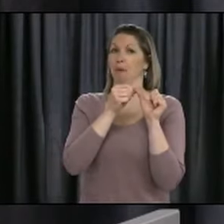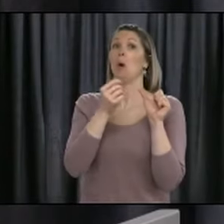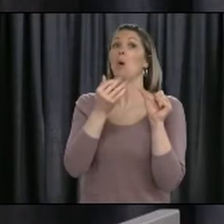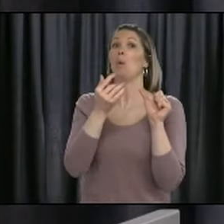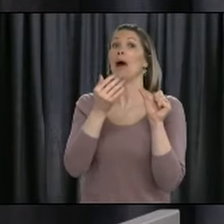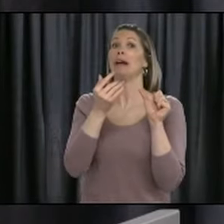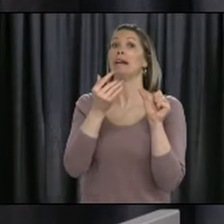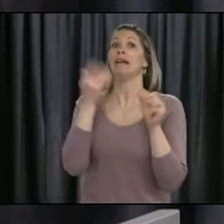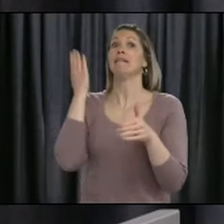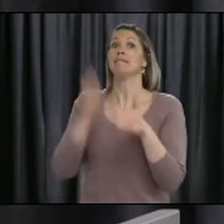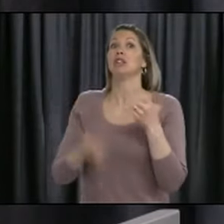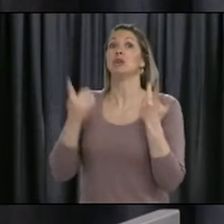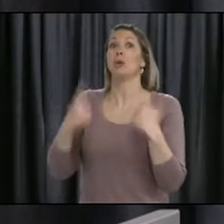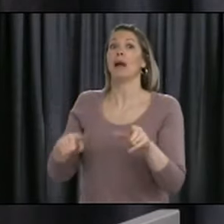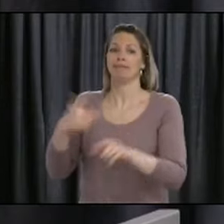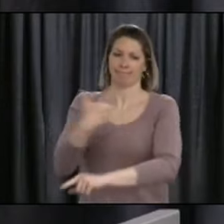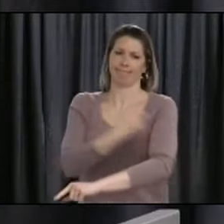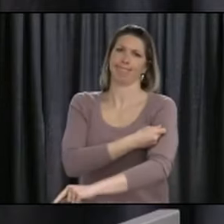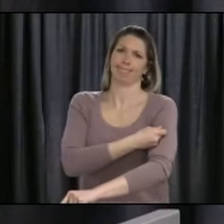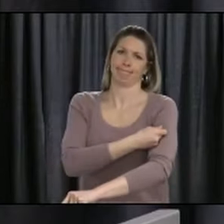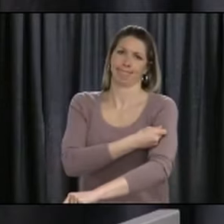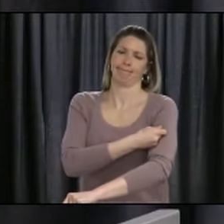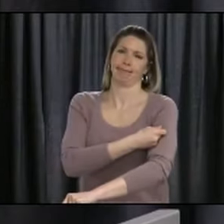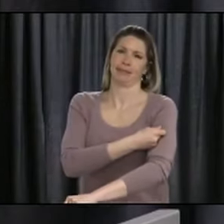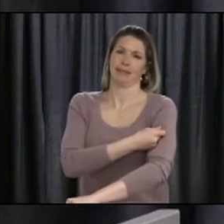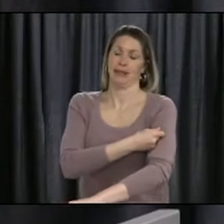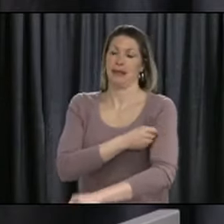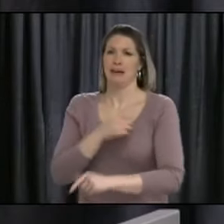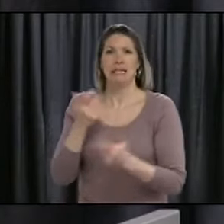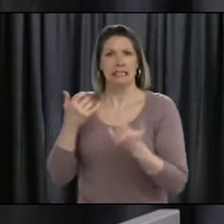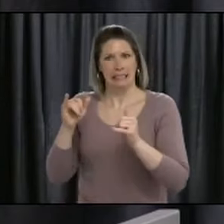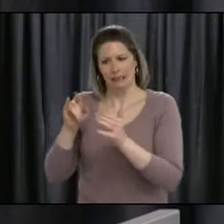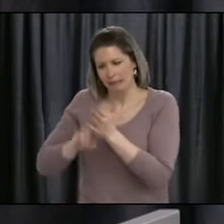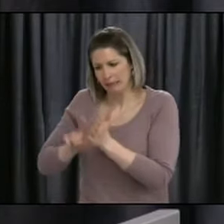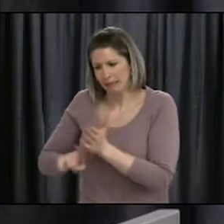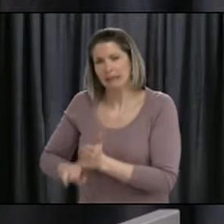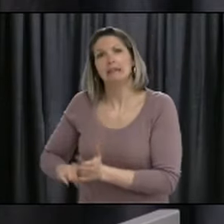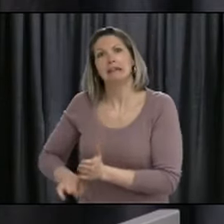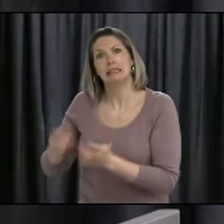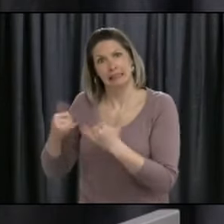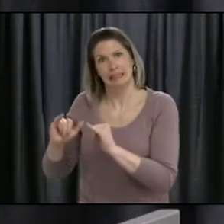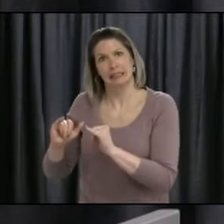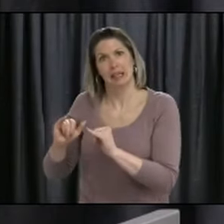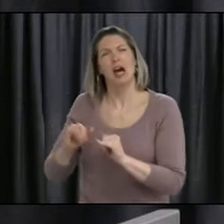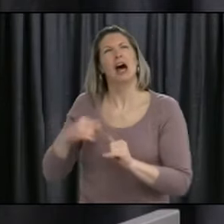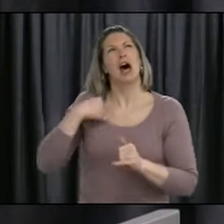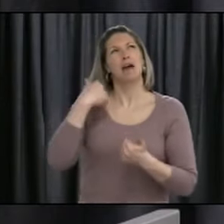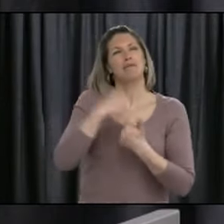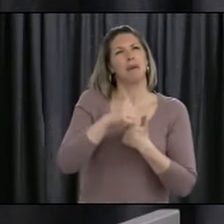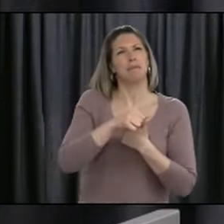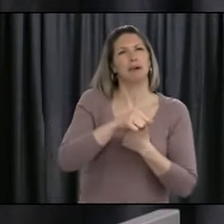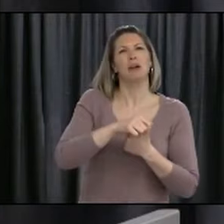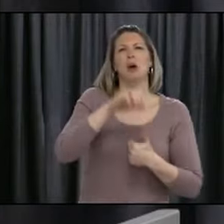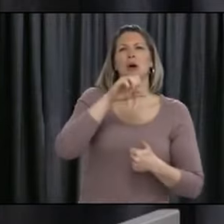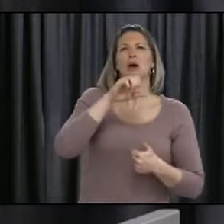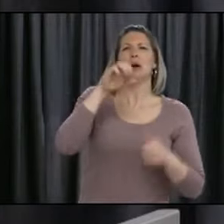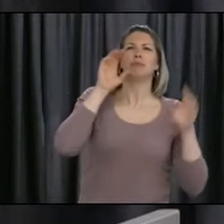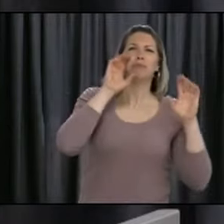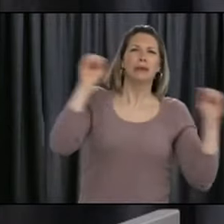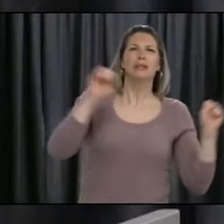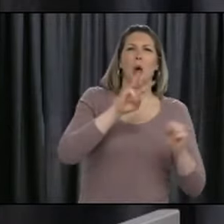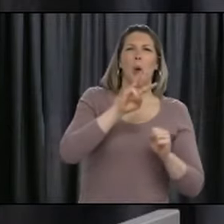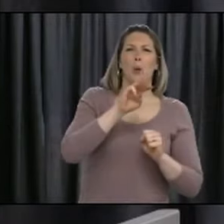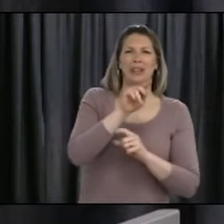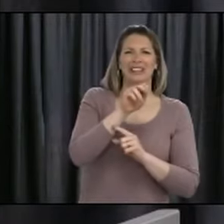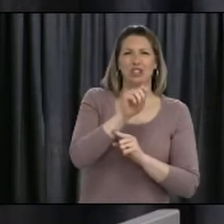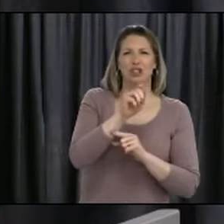treatment can be found. I'm reminded of a quote from Winston Churchill, who once said, Now is not the end. It